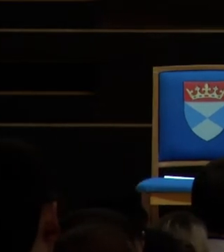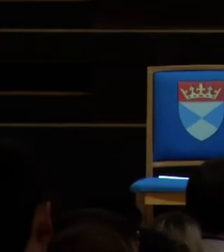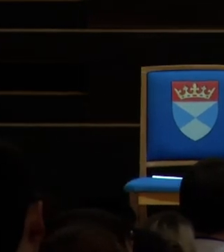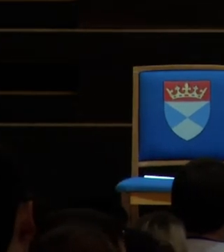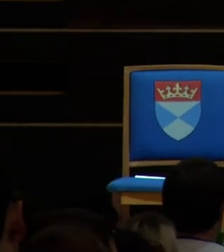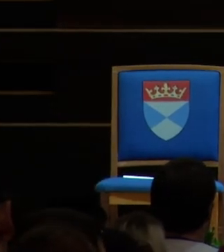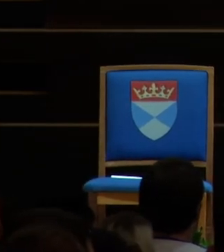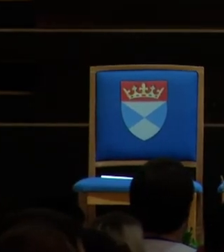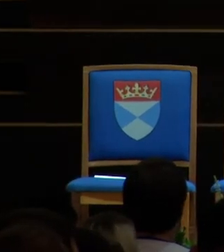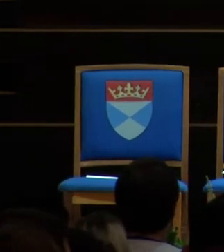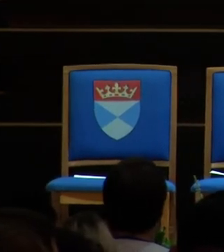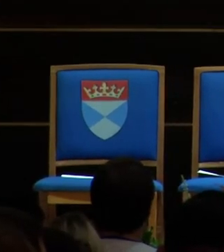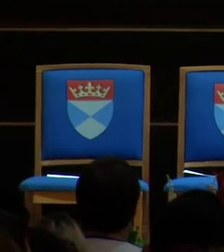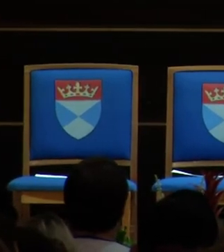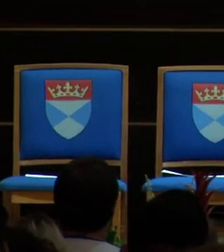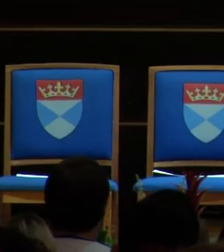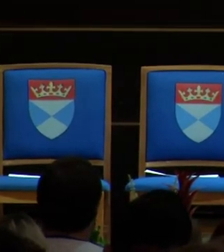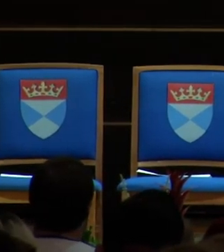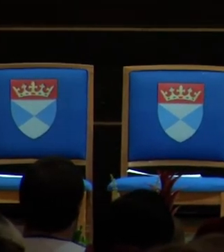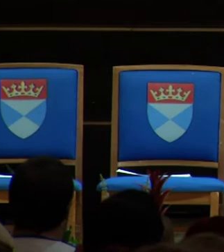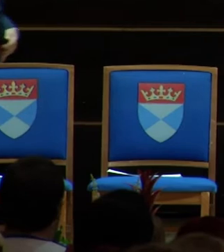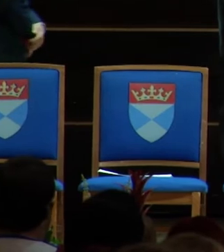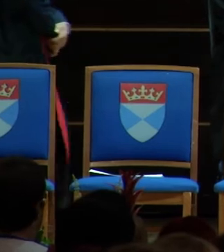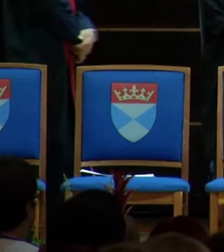For more